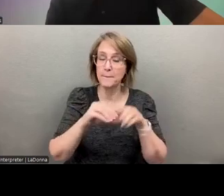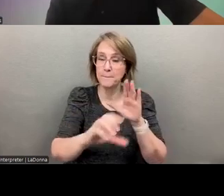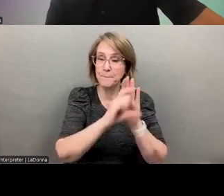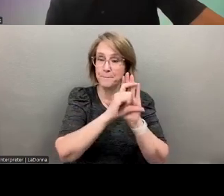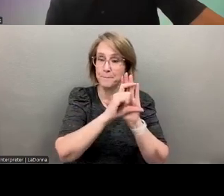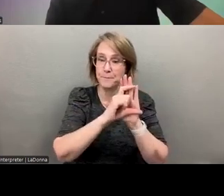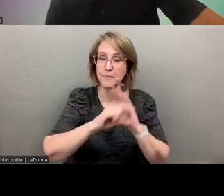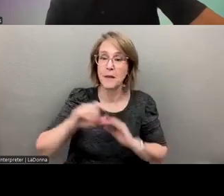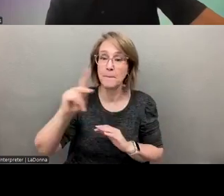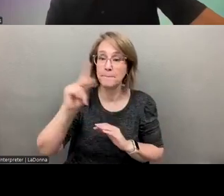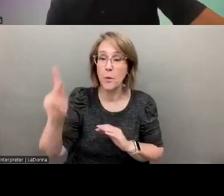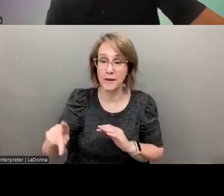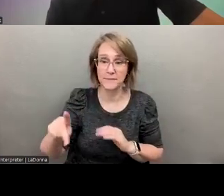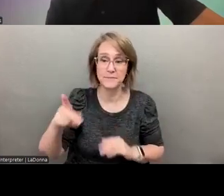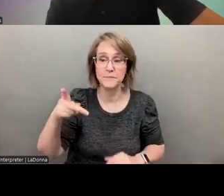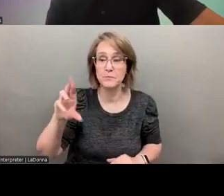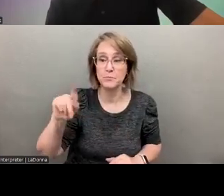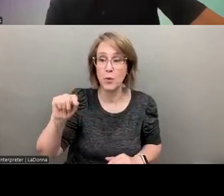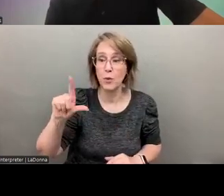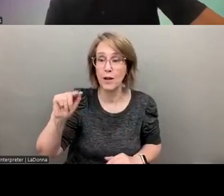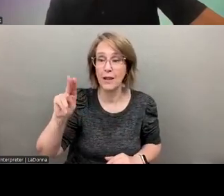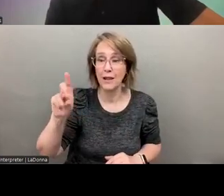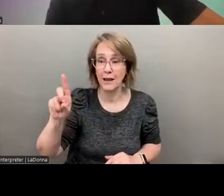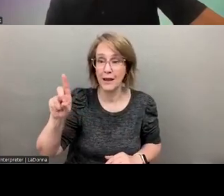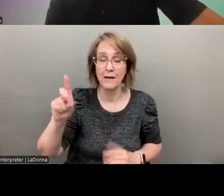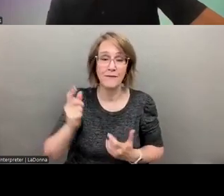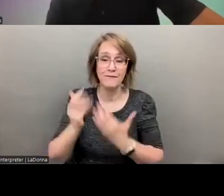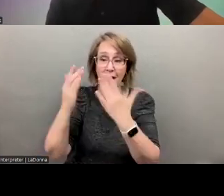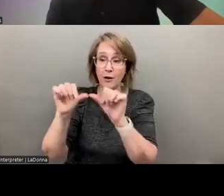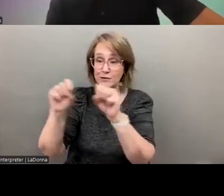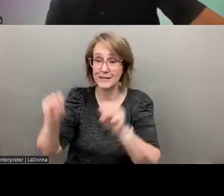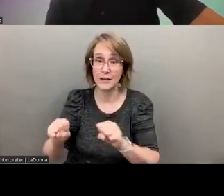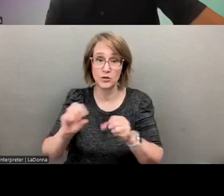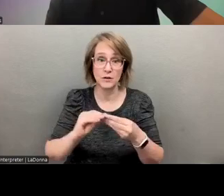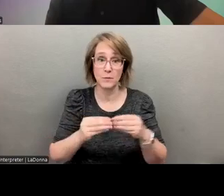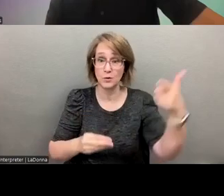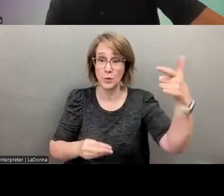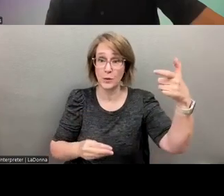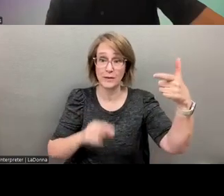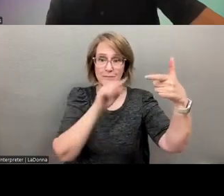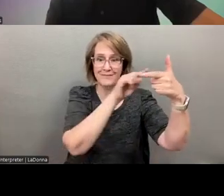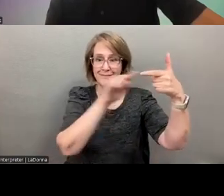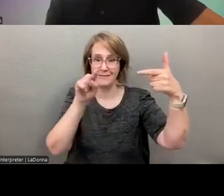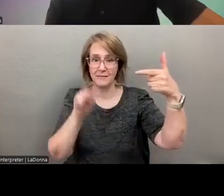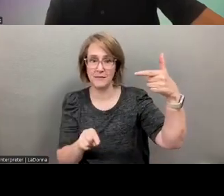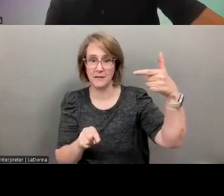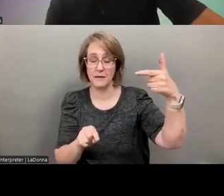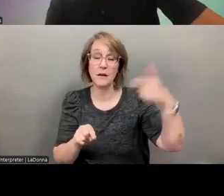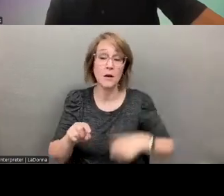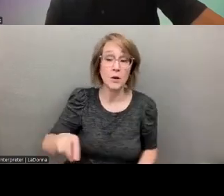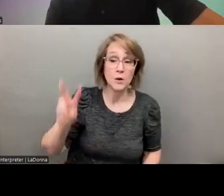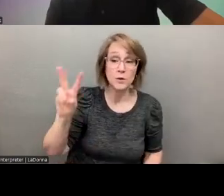and that's Portland fire station 21 up top and down below. You see where I live. Um, I am 2.8